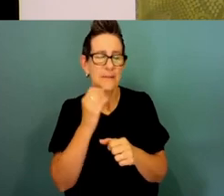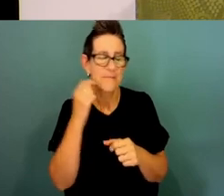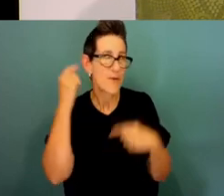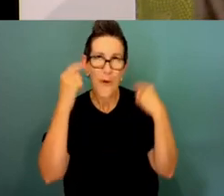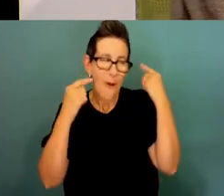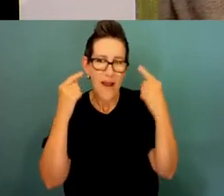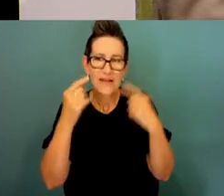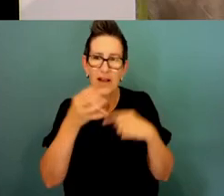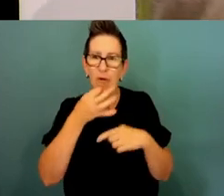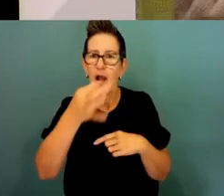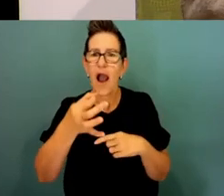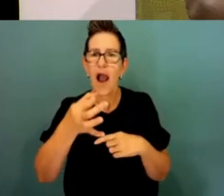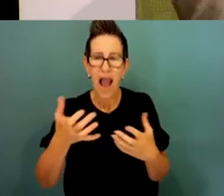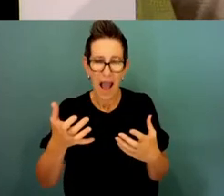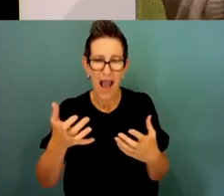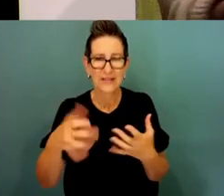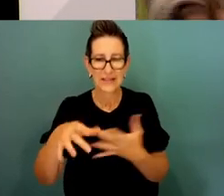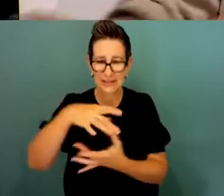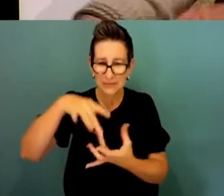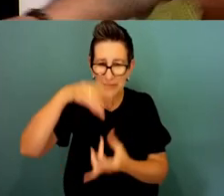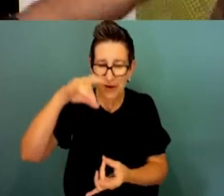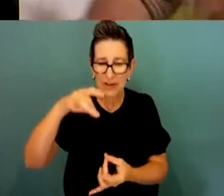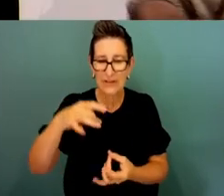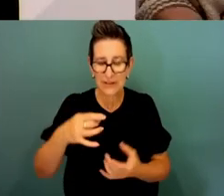My noise is going to be done through the use of clapsticks.